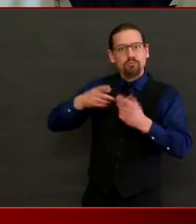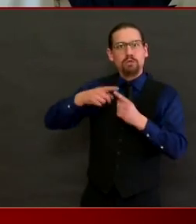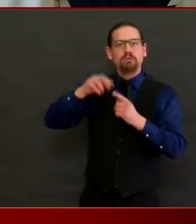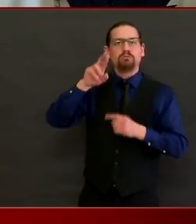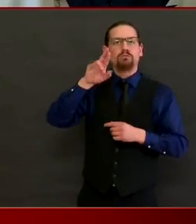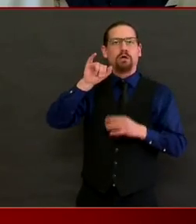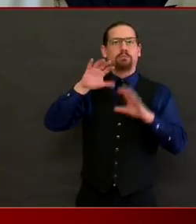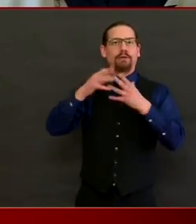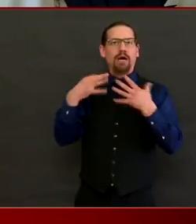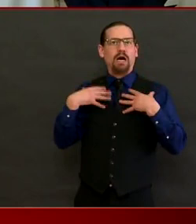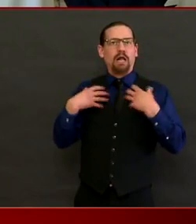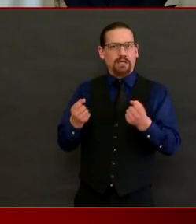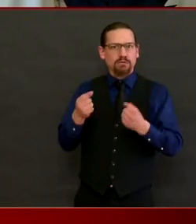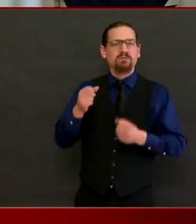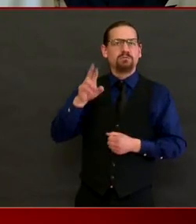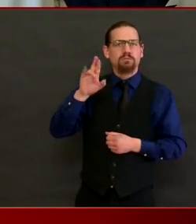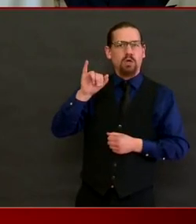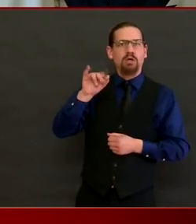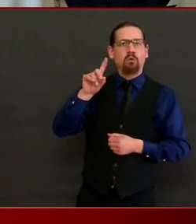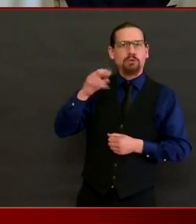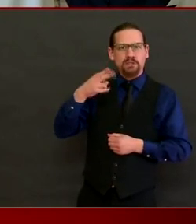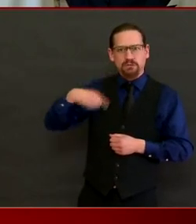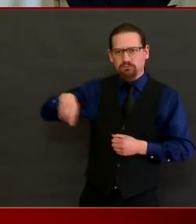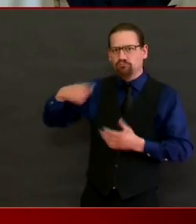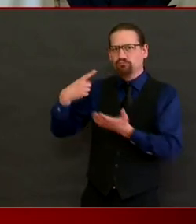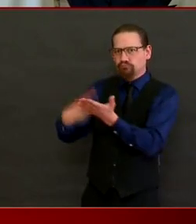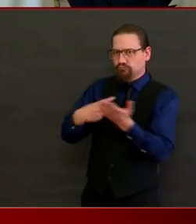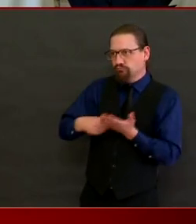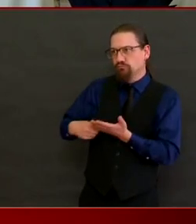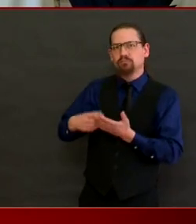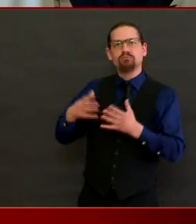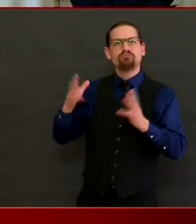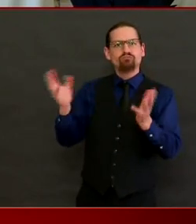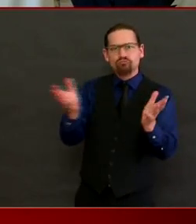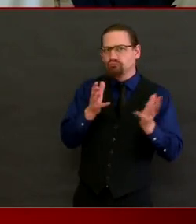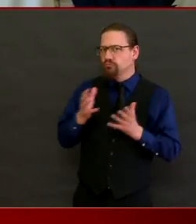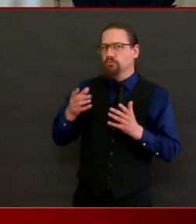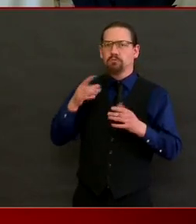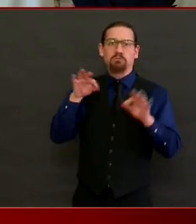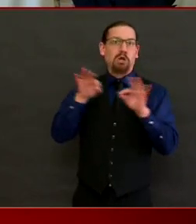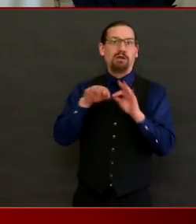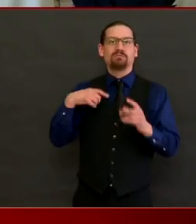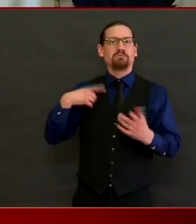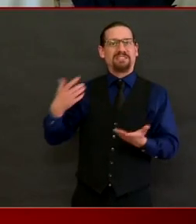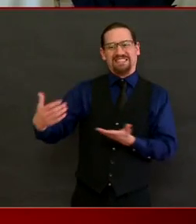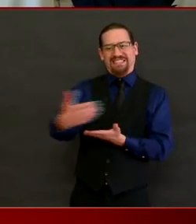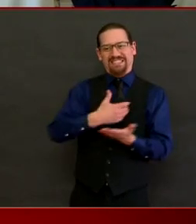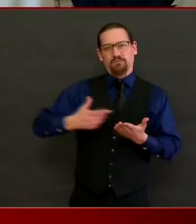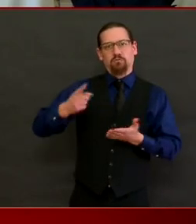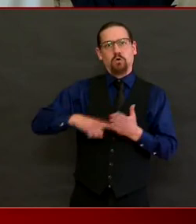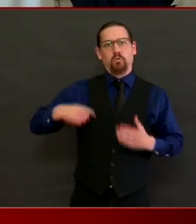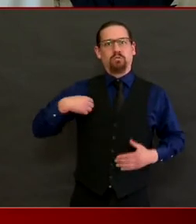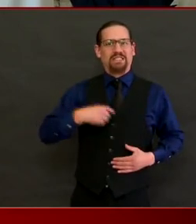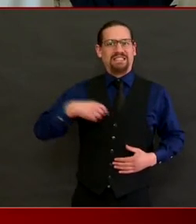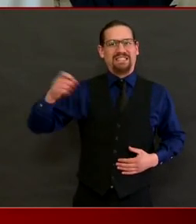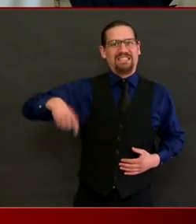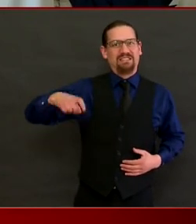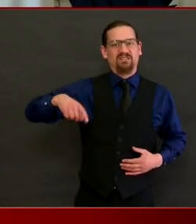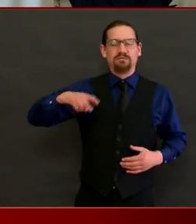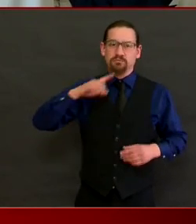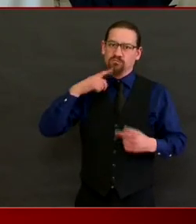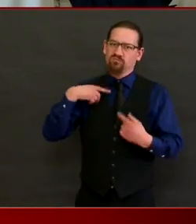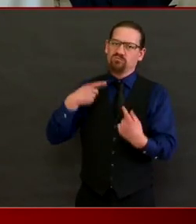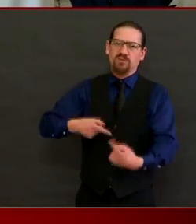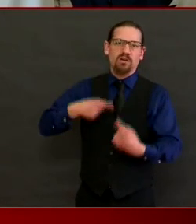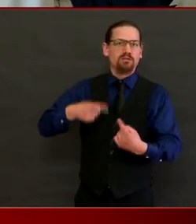we've needed, and it's still not. But she was on it, and she's appropriately focused on Rhode Island because we are in a region that's